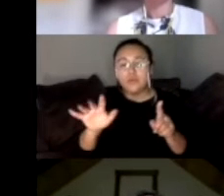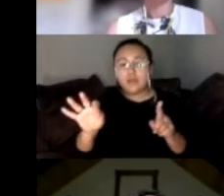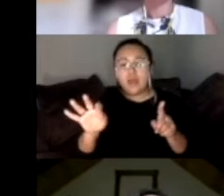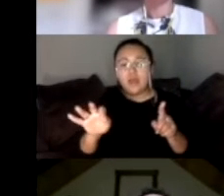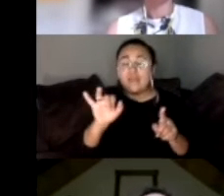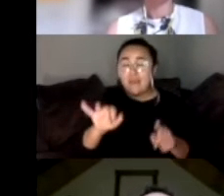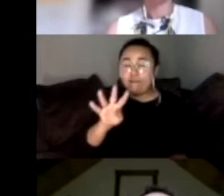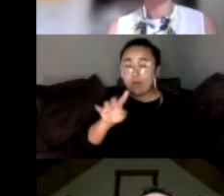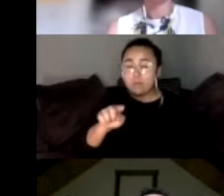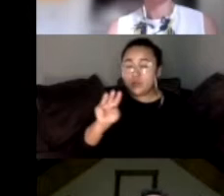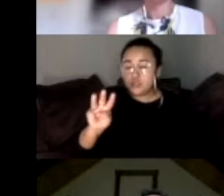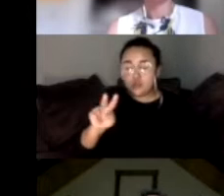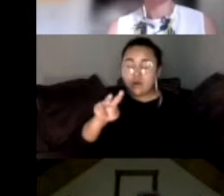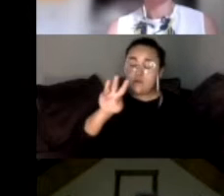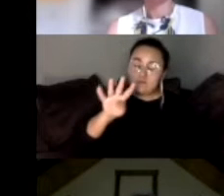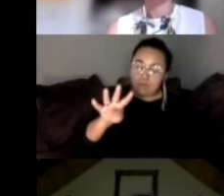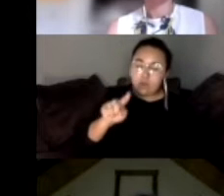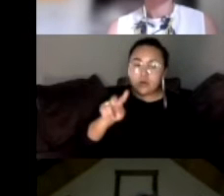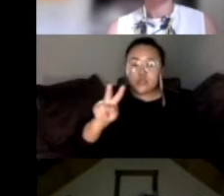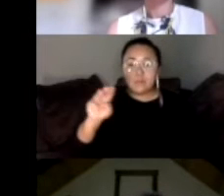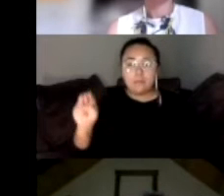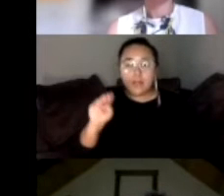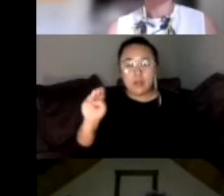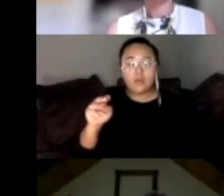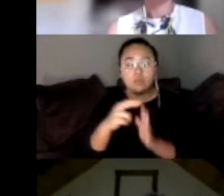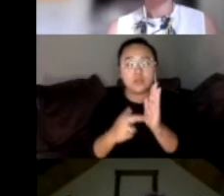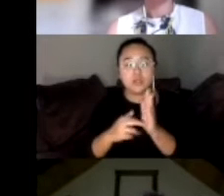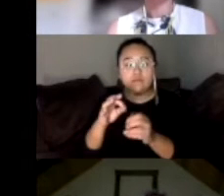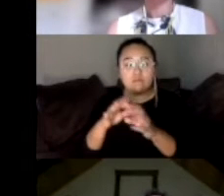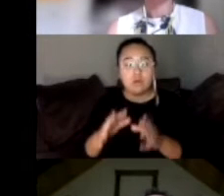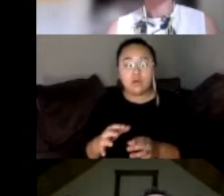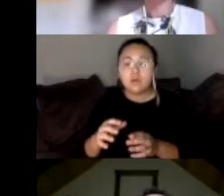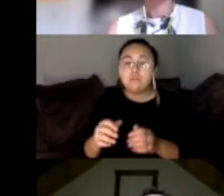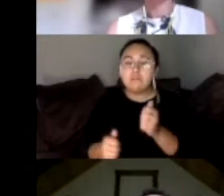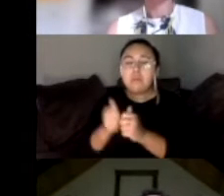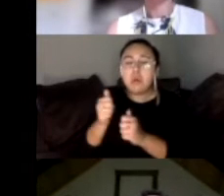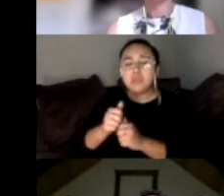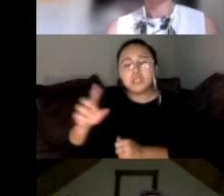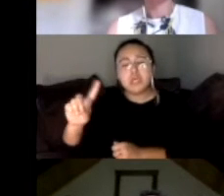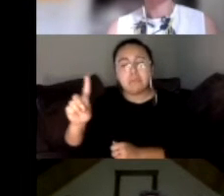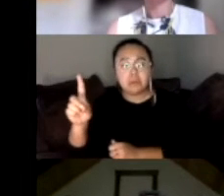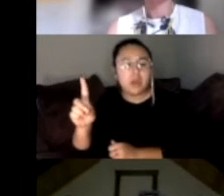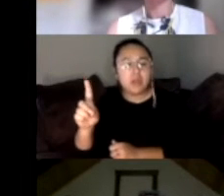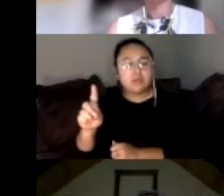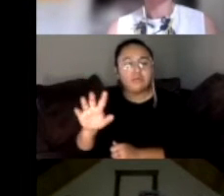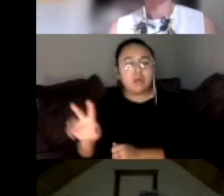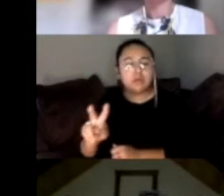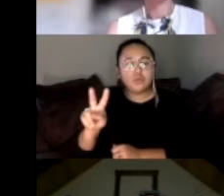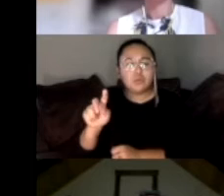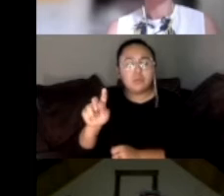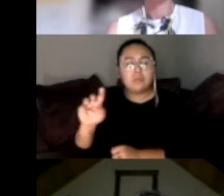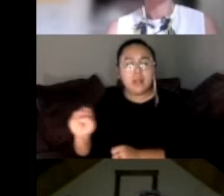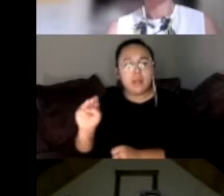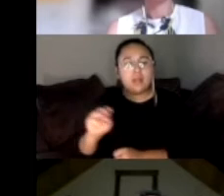million registered voters. Affiliation is mostly Democratic with about 2 million. NPP is 1.2.